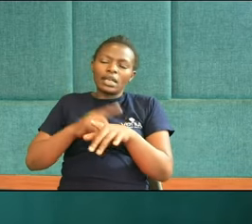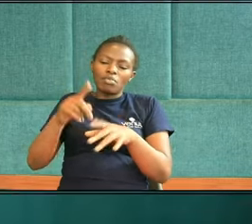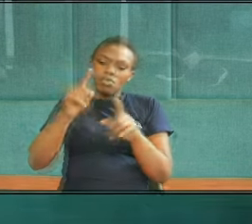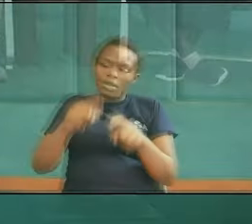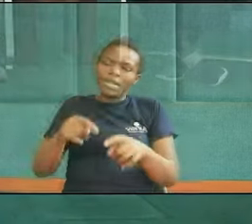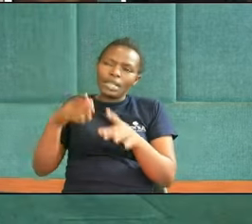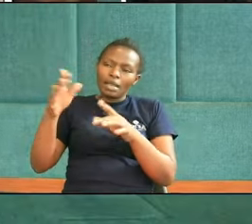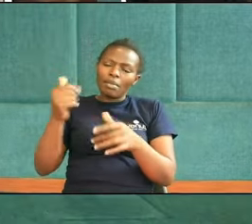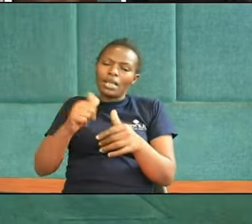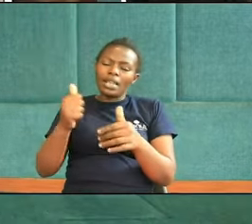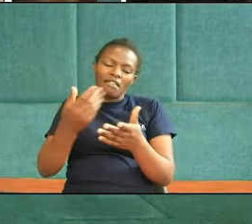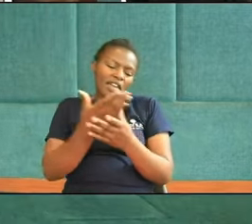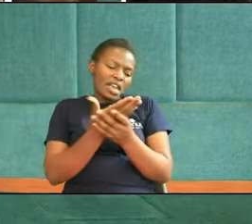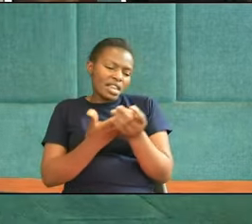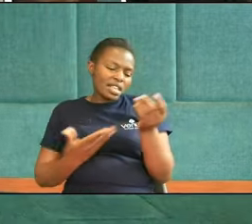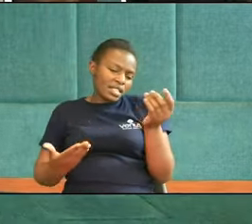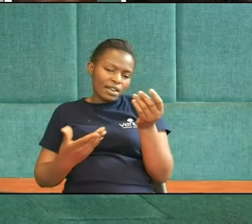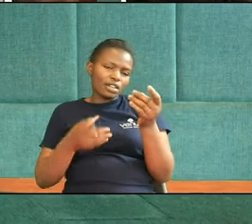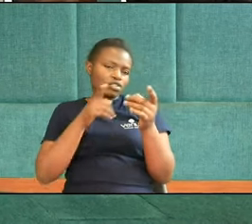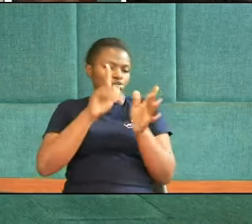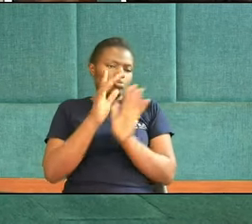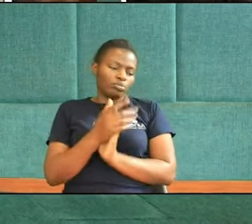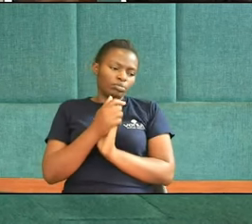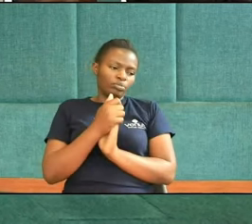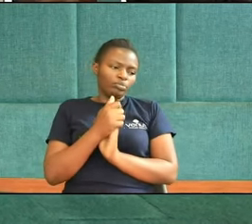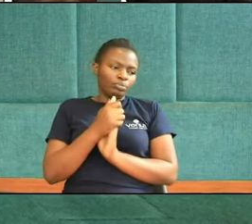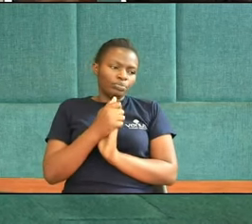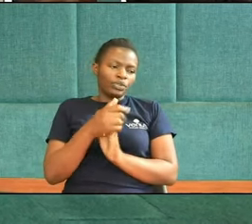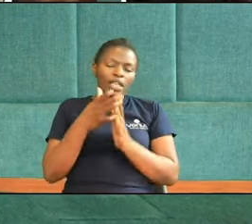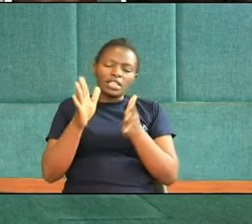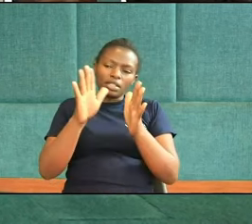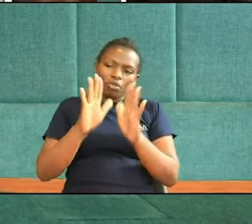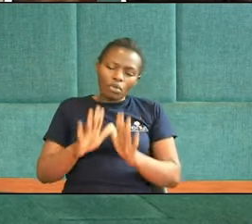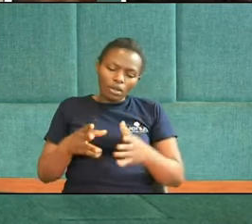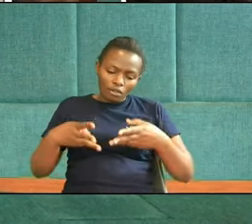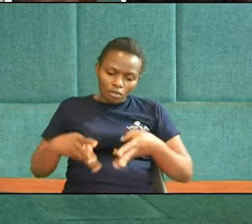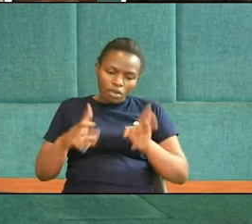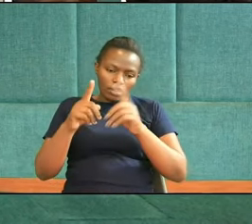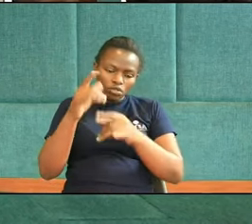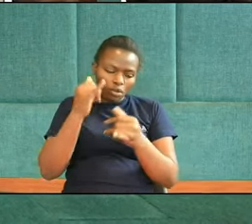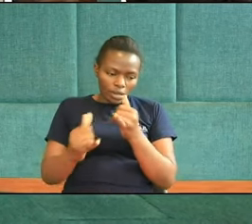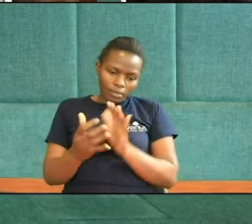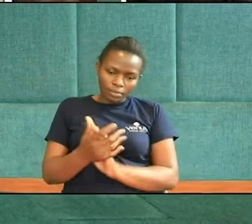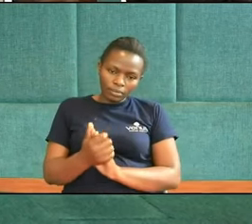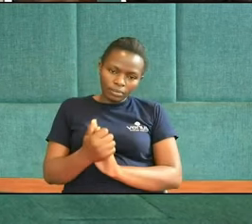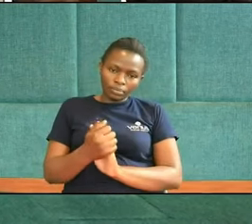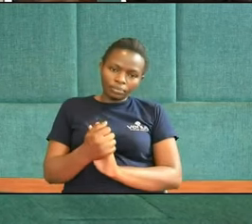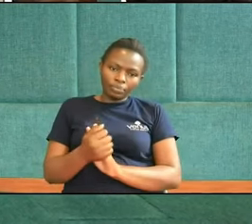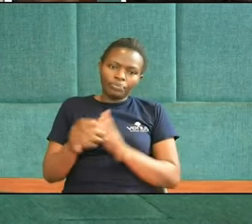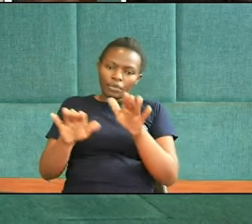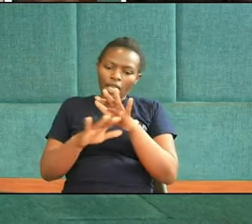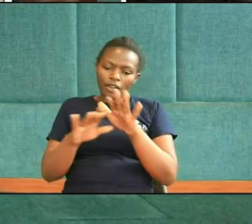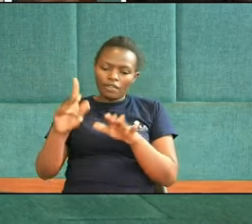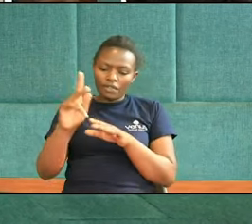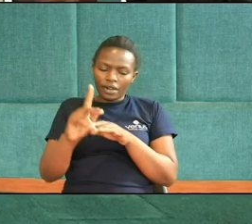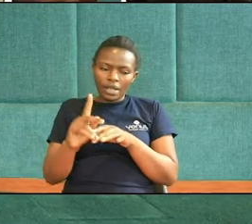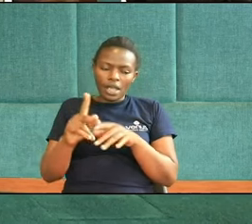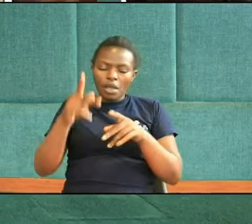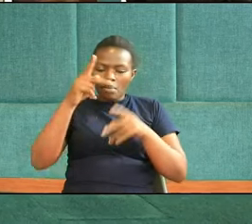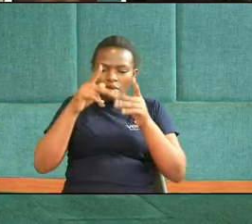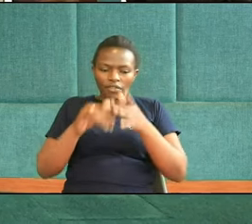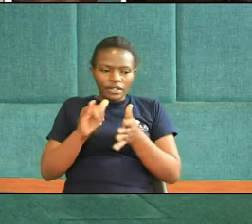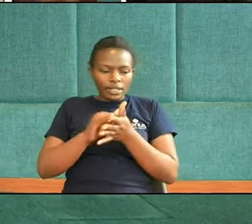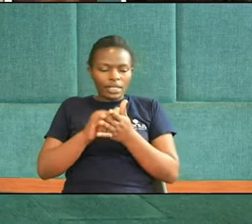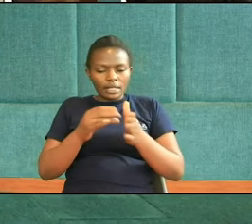Disappoint you Yeah Amen Amen And that's such a Wonderful way to end You know Every prophecy That has been